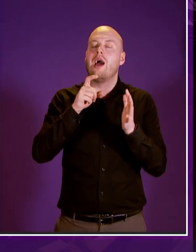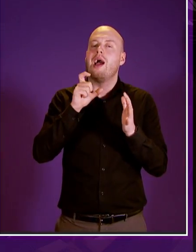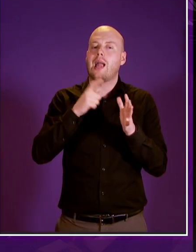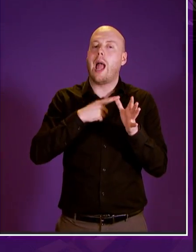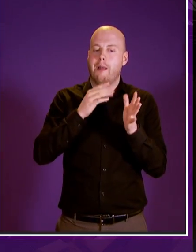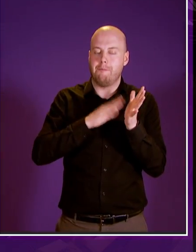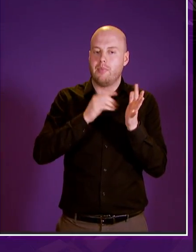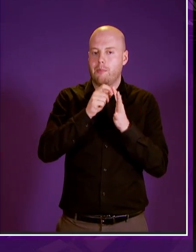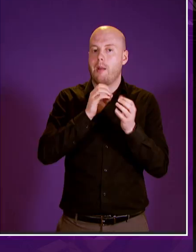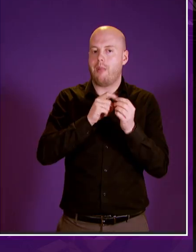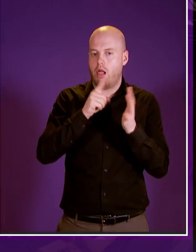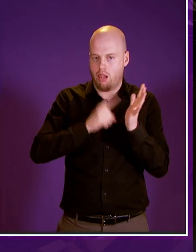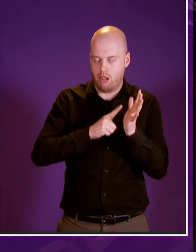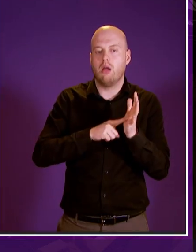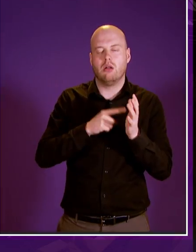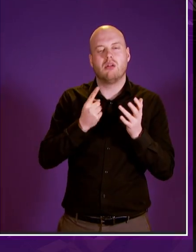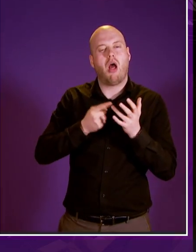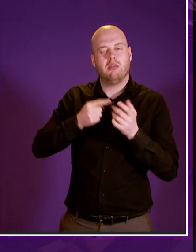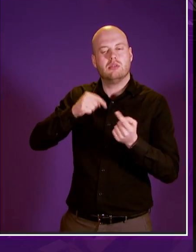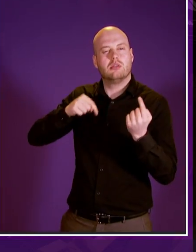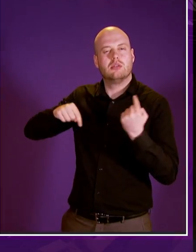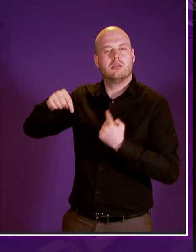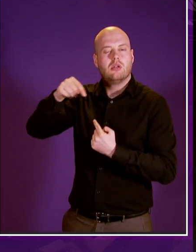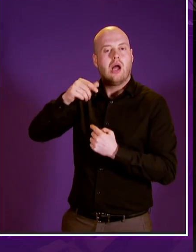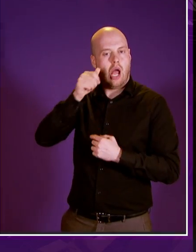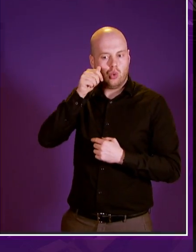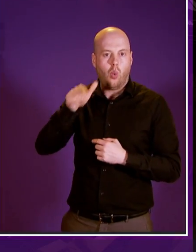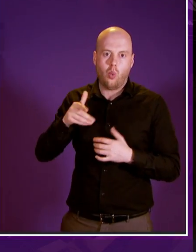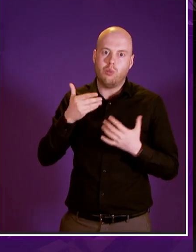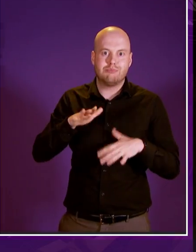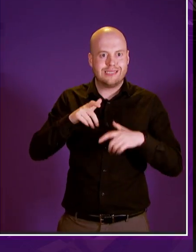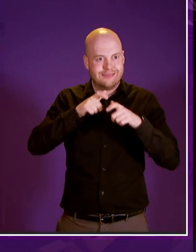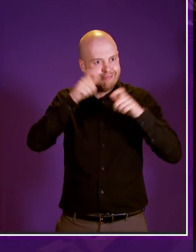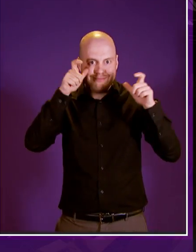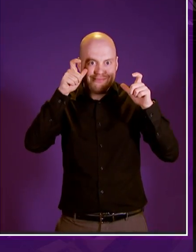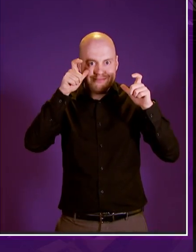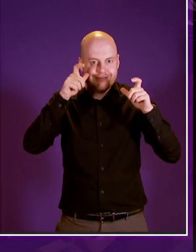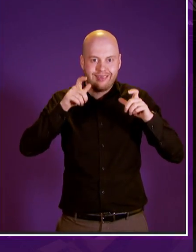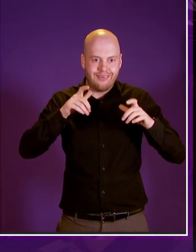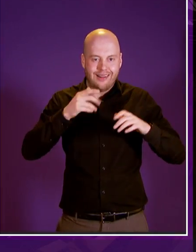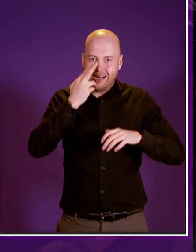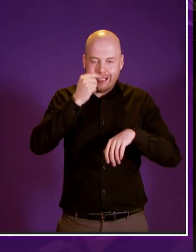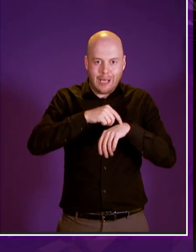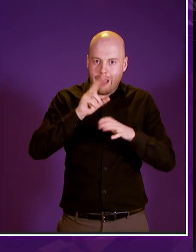and all the other officials who i know have been up i think in the many small hours of many mornings